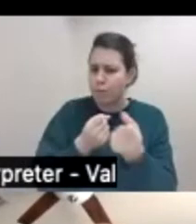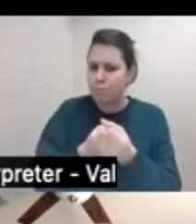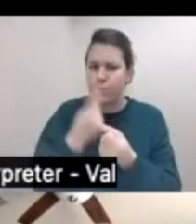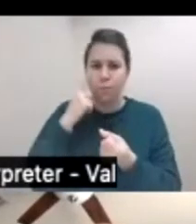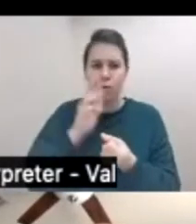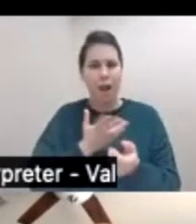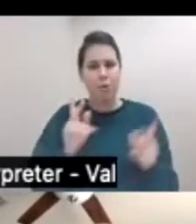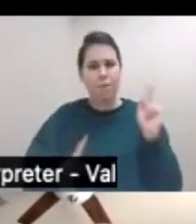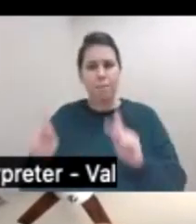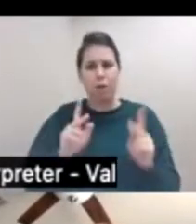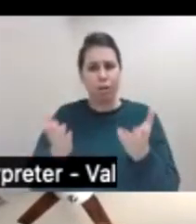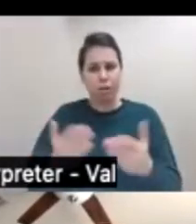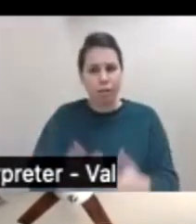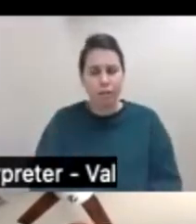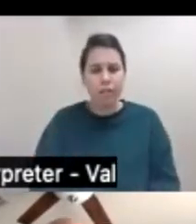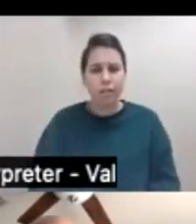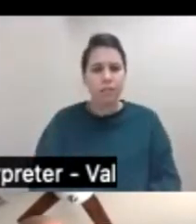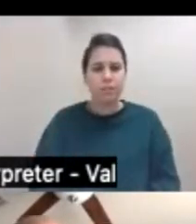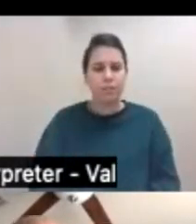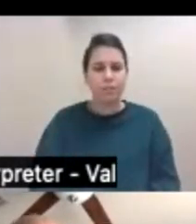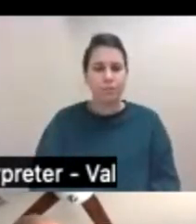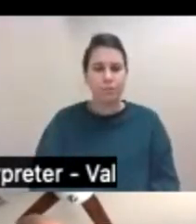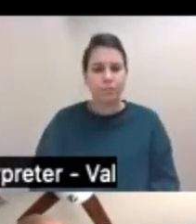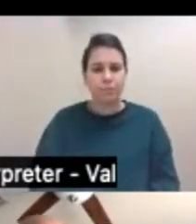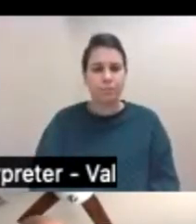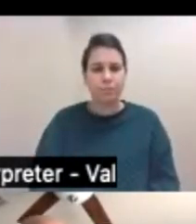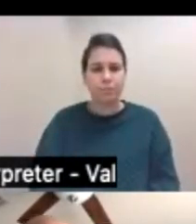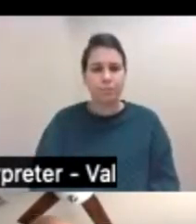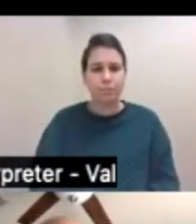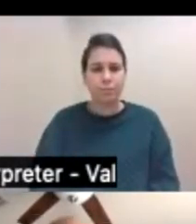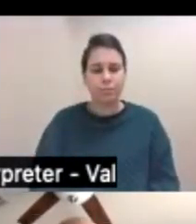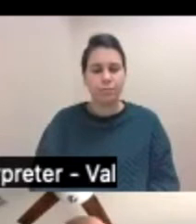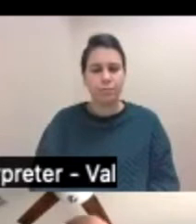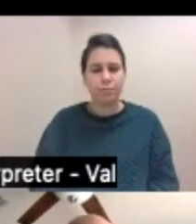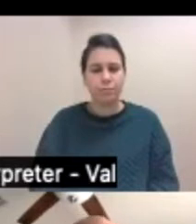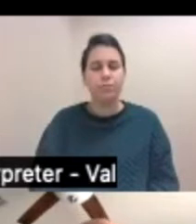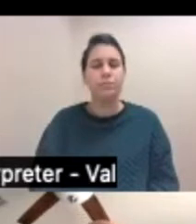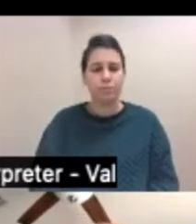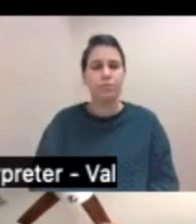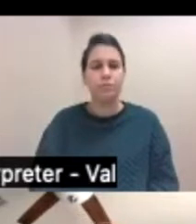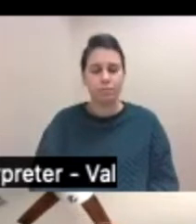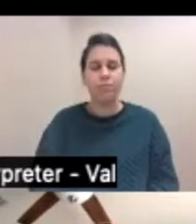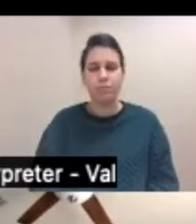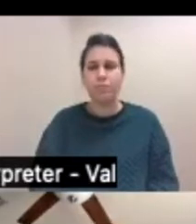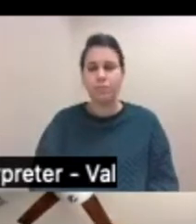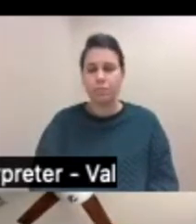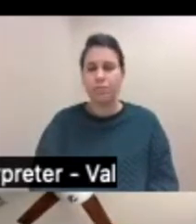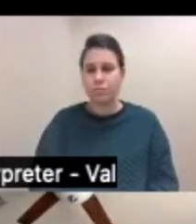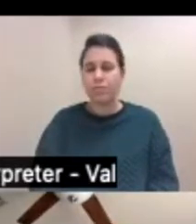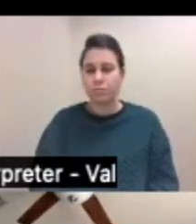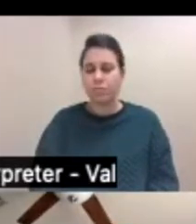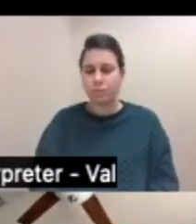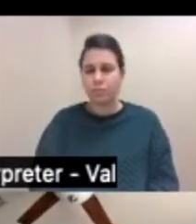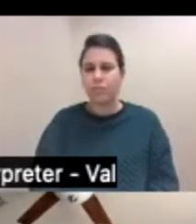our people when we're seeing this reality? So based on the history I shared with you about the, you know,